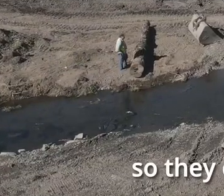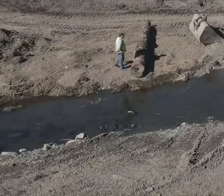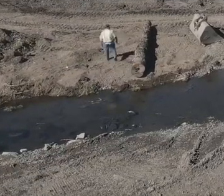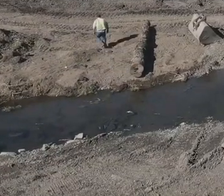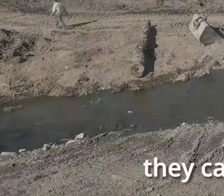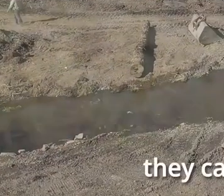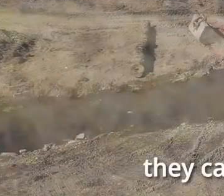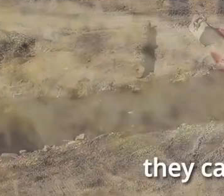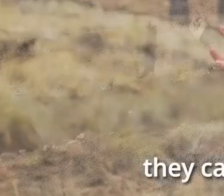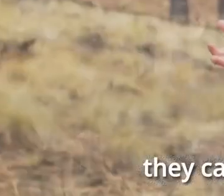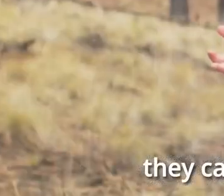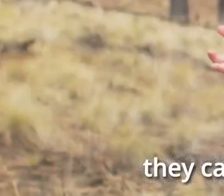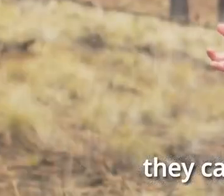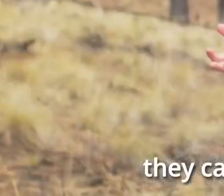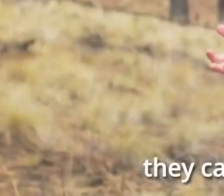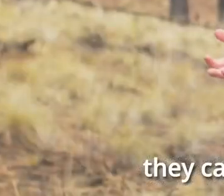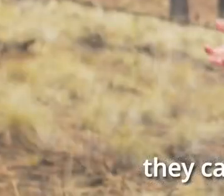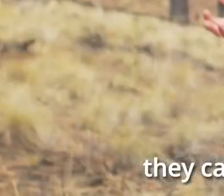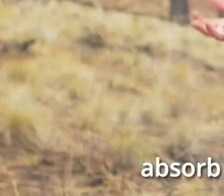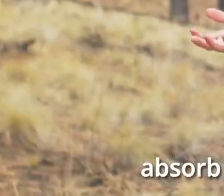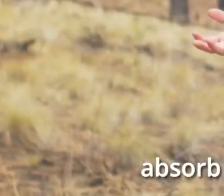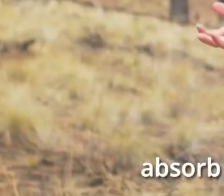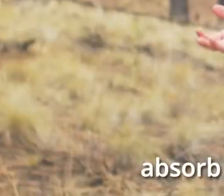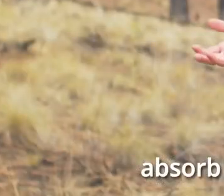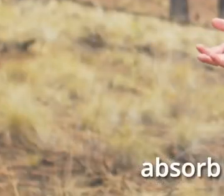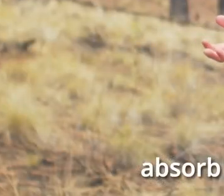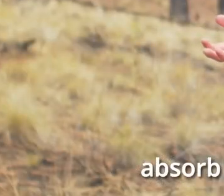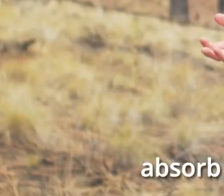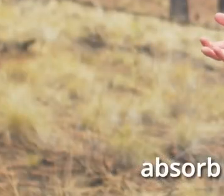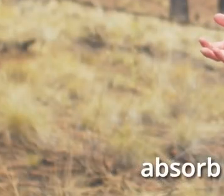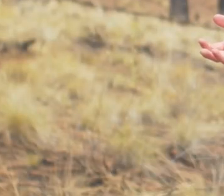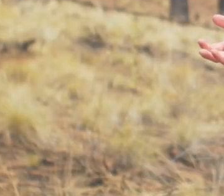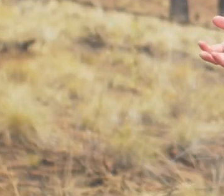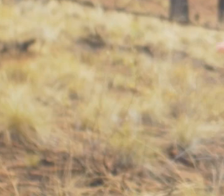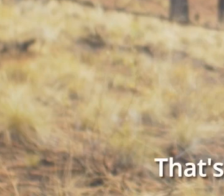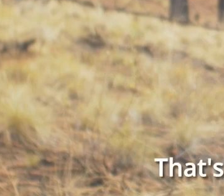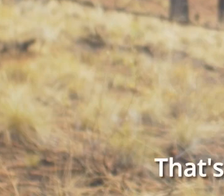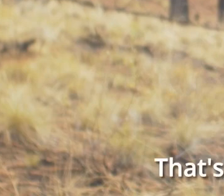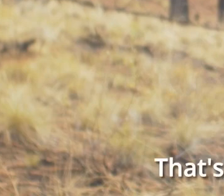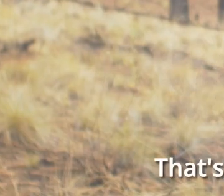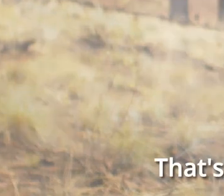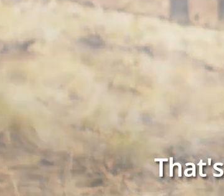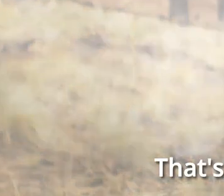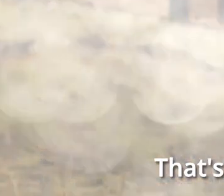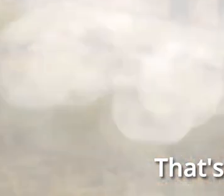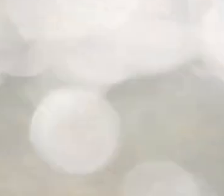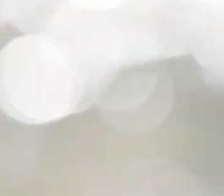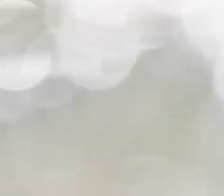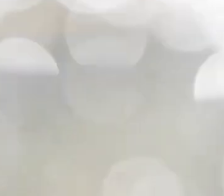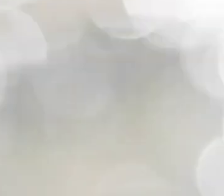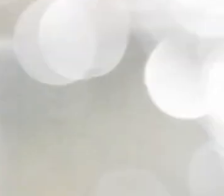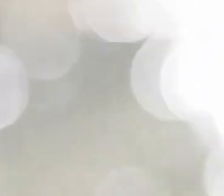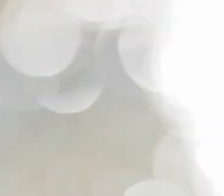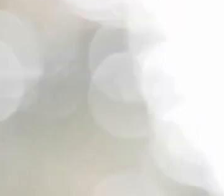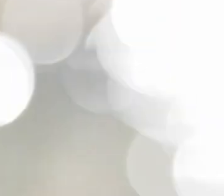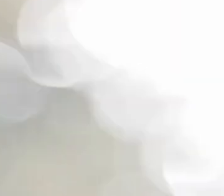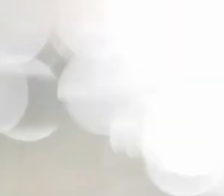wildlife, they can clean our air and water, and absorb carbon from the atmosphere. That's where restoration comes in.